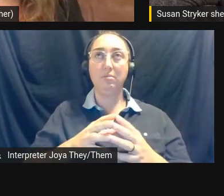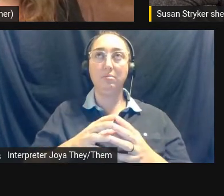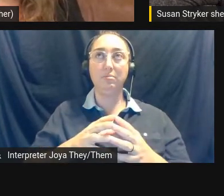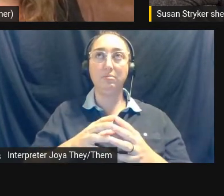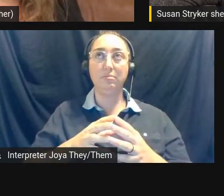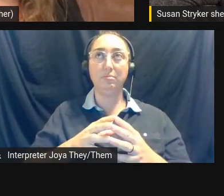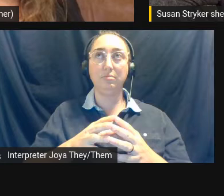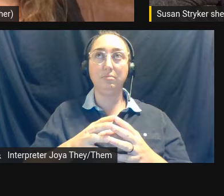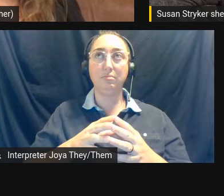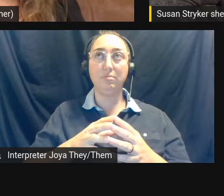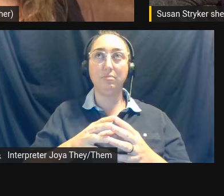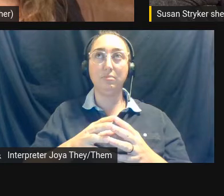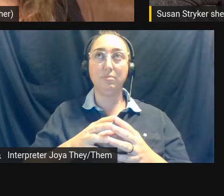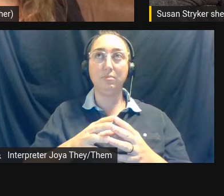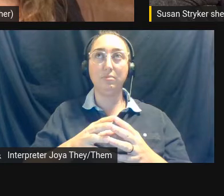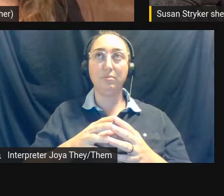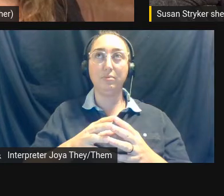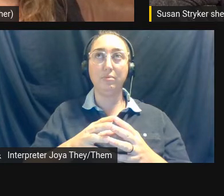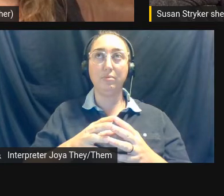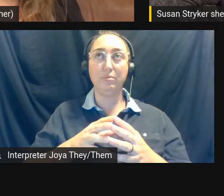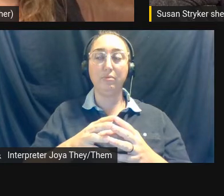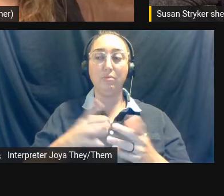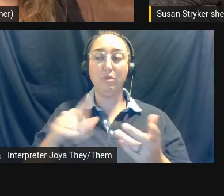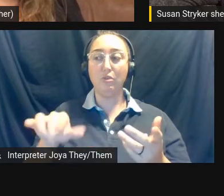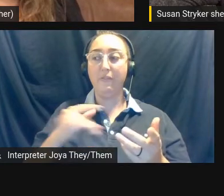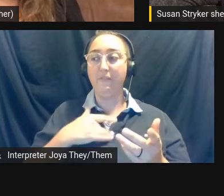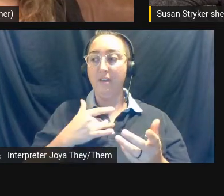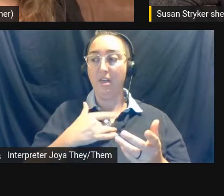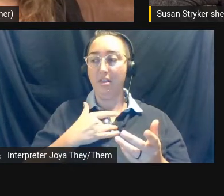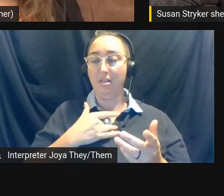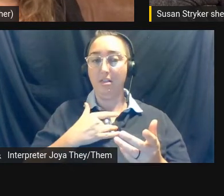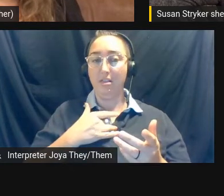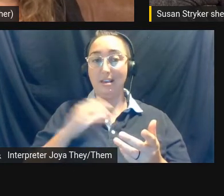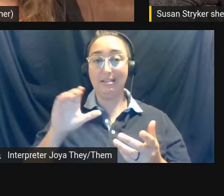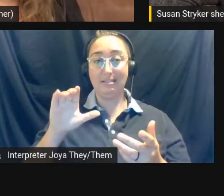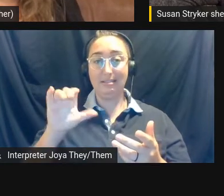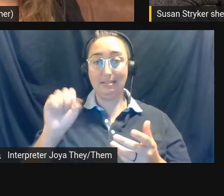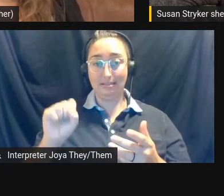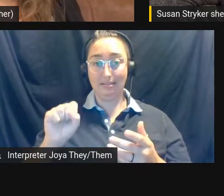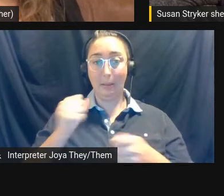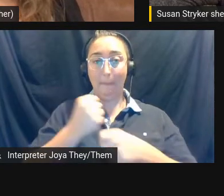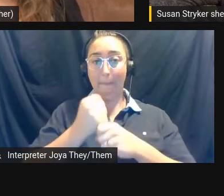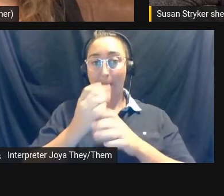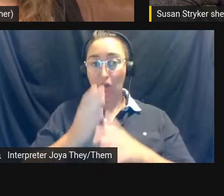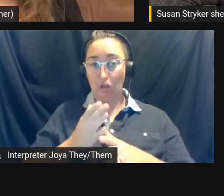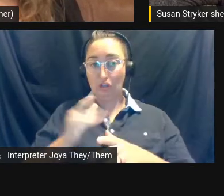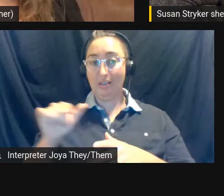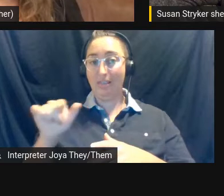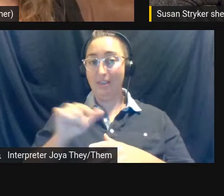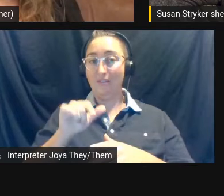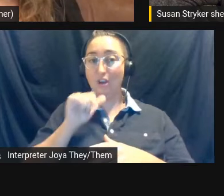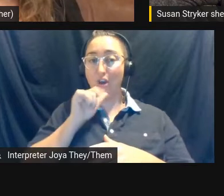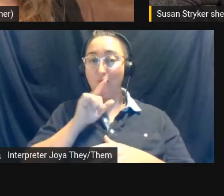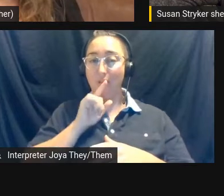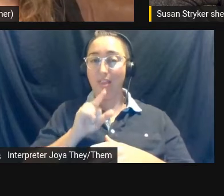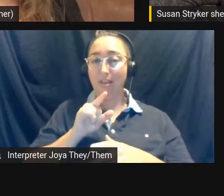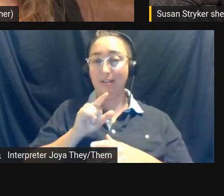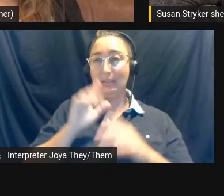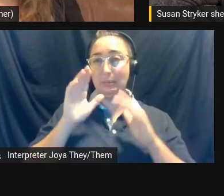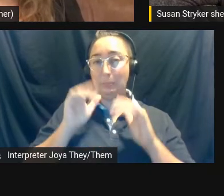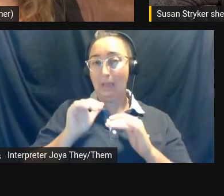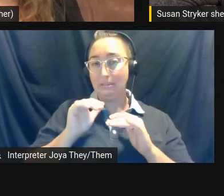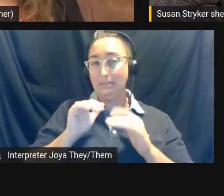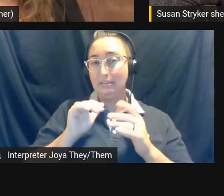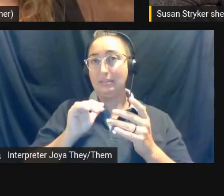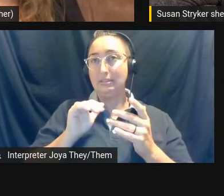do you feel that cis creators have underestimated cis